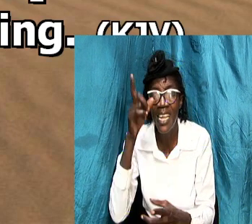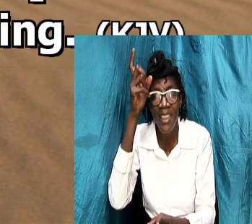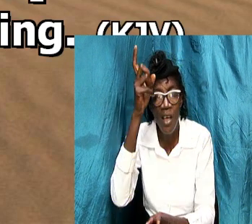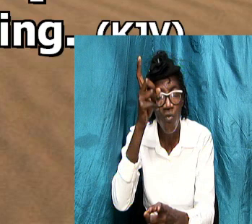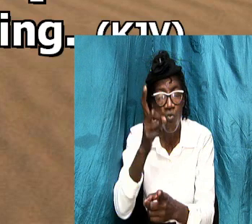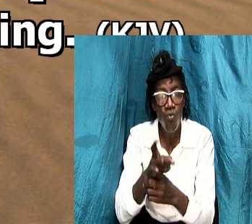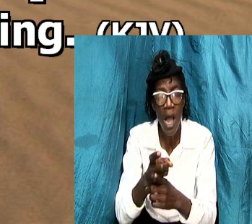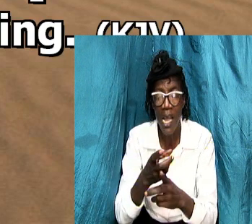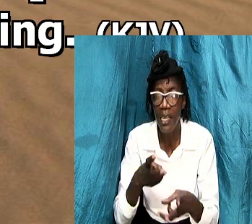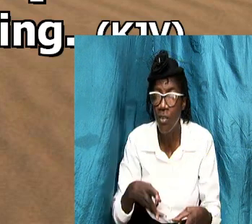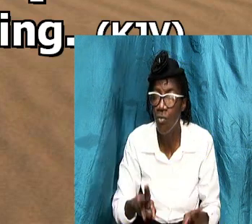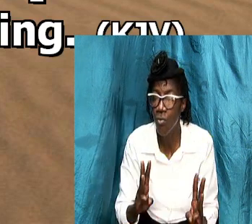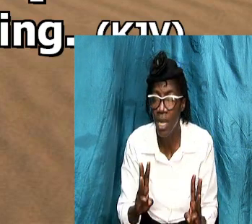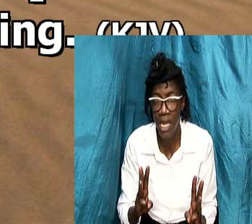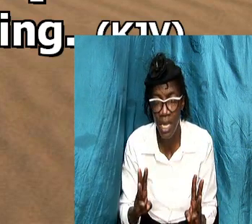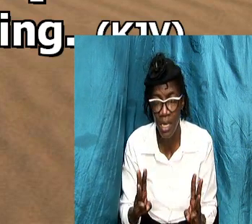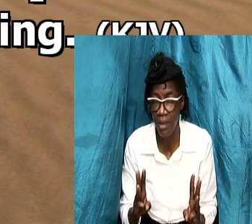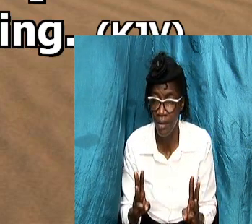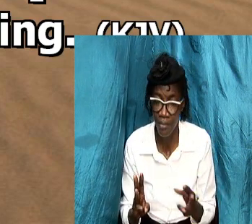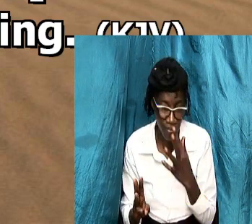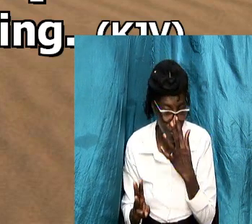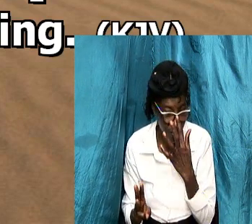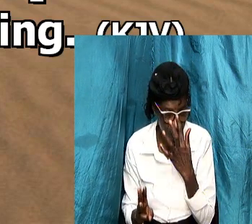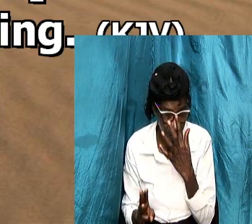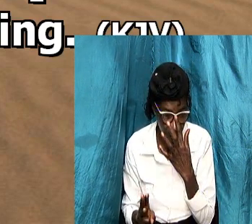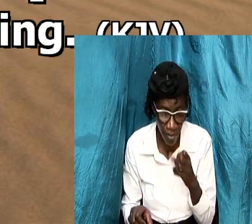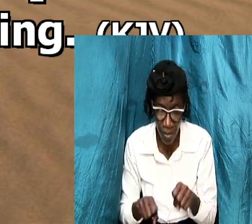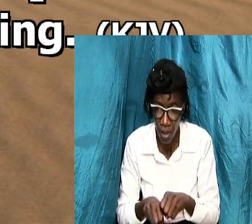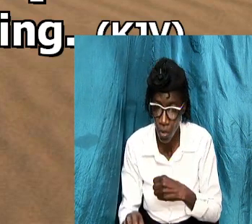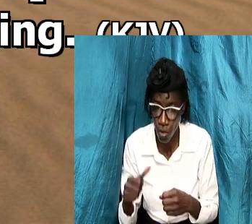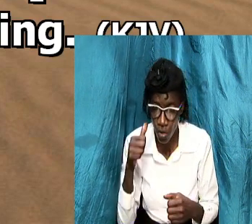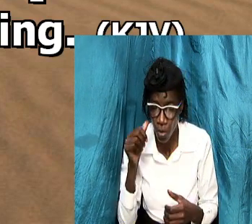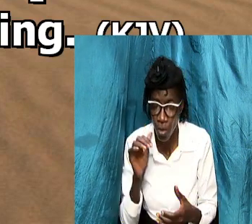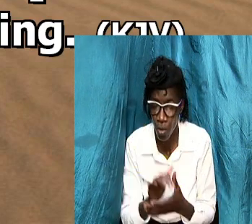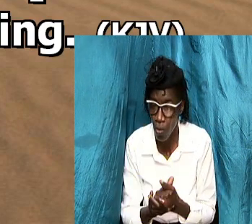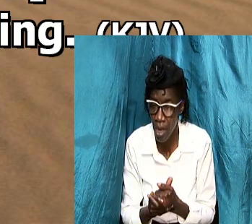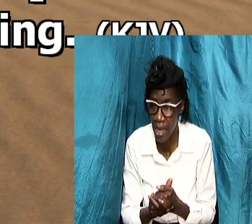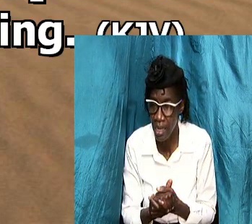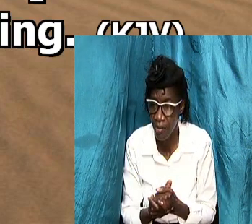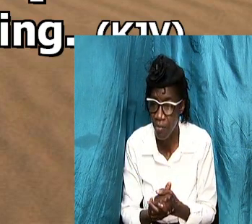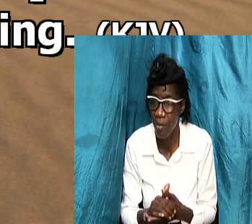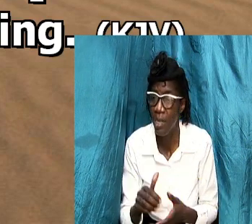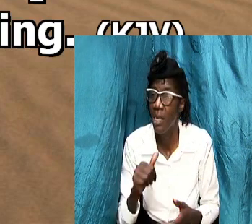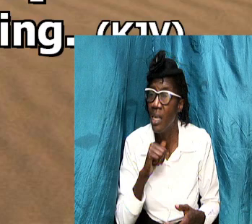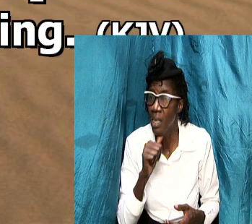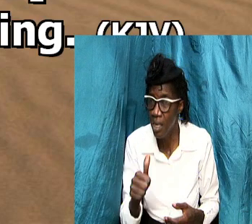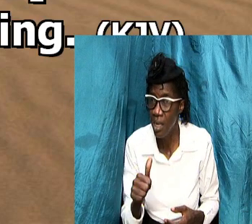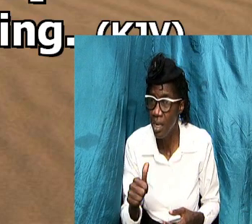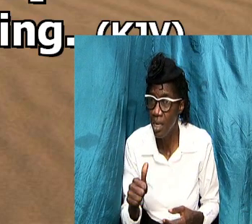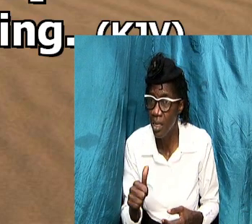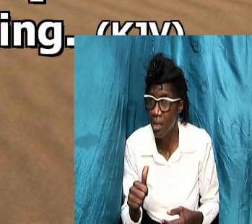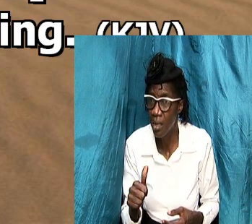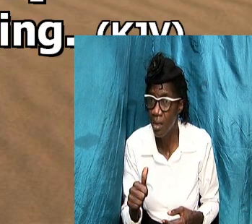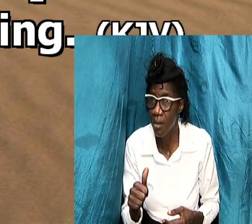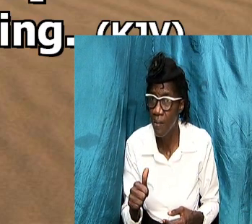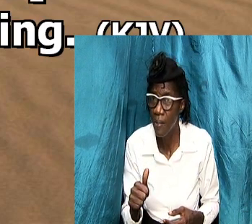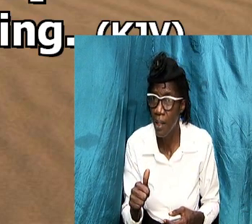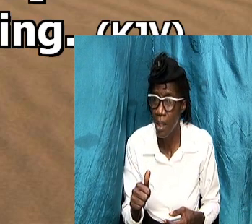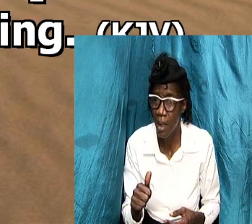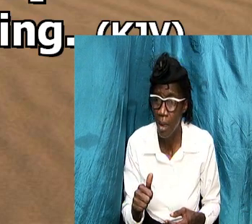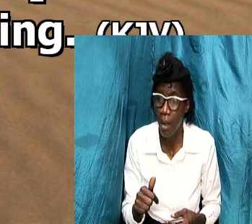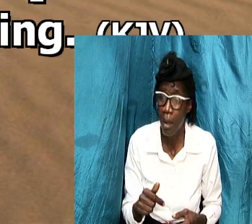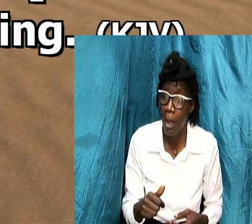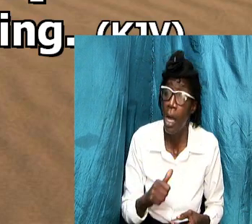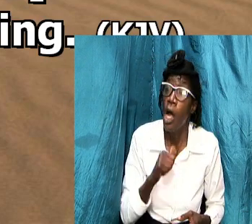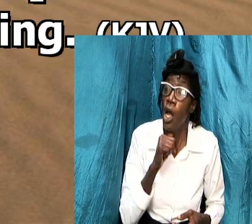perspective and so the wife is not relegated in any way to any inferior